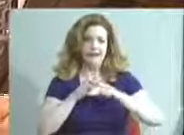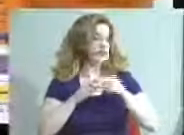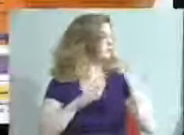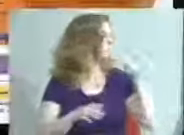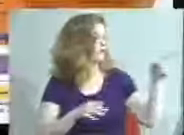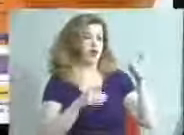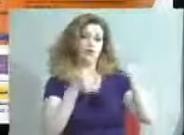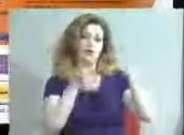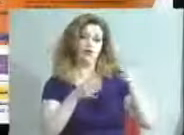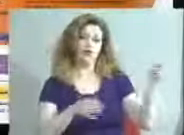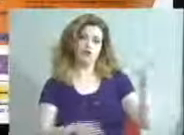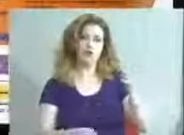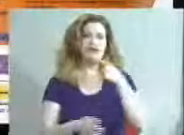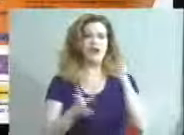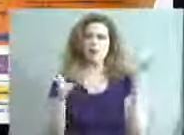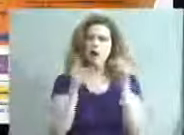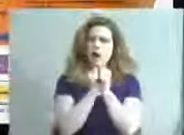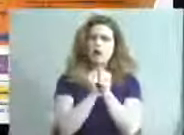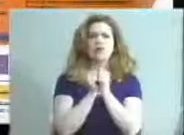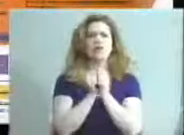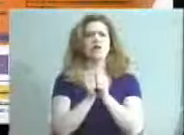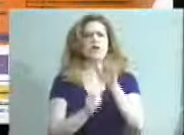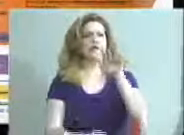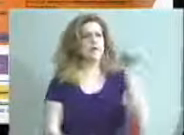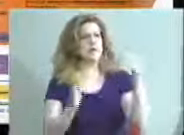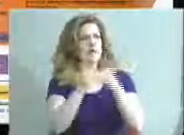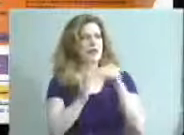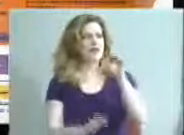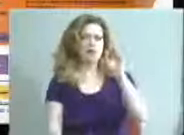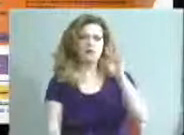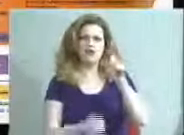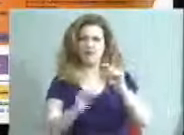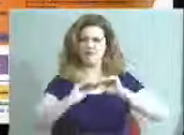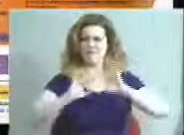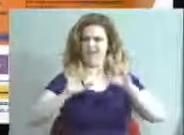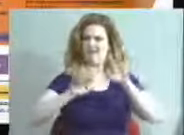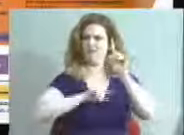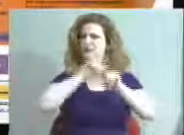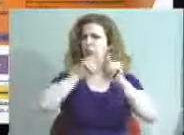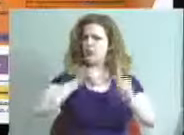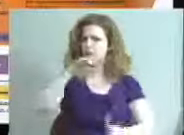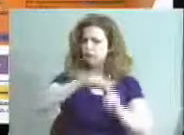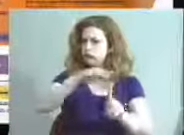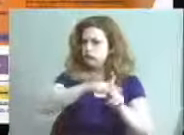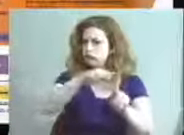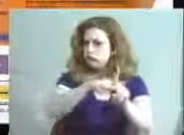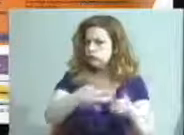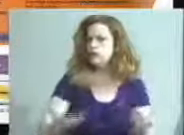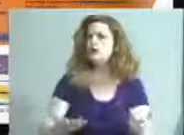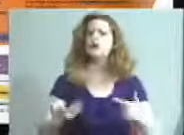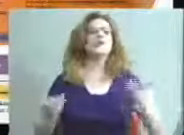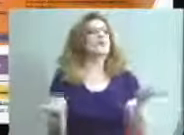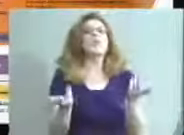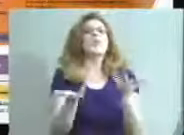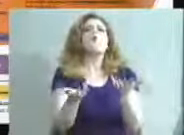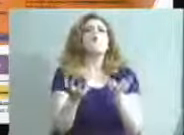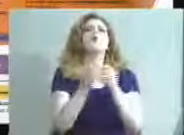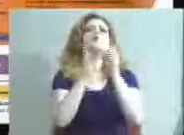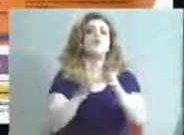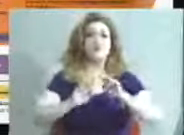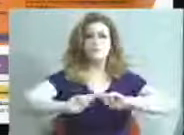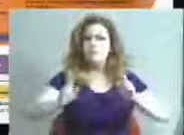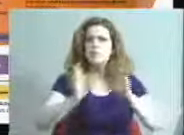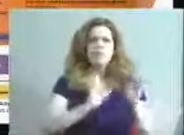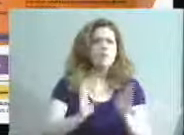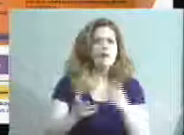And as we got together with 55,000 degrees, some obvious questions started being asked. What do we want our students to be prepared